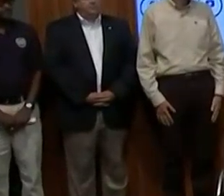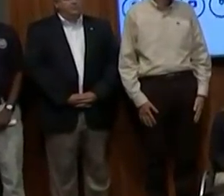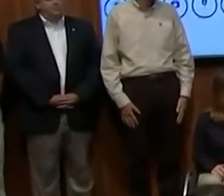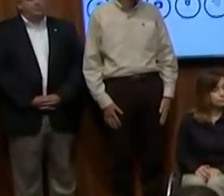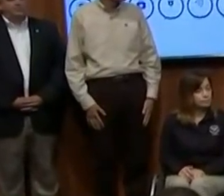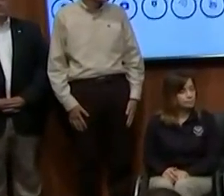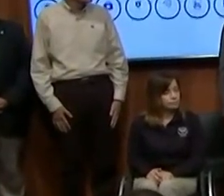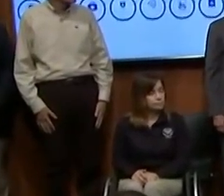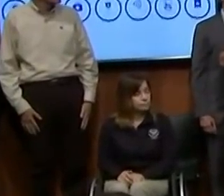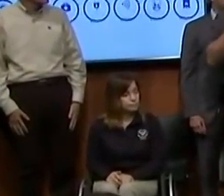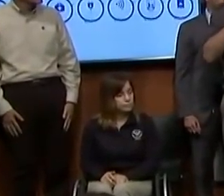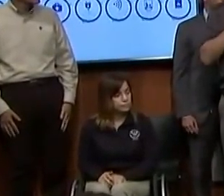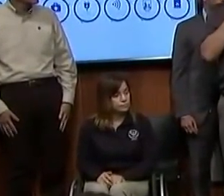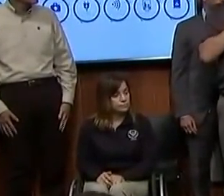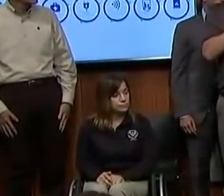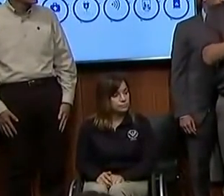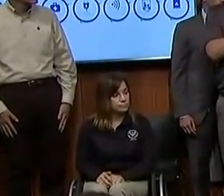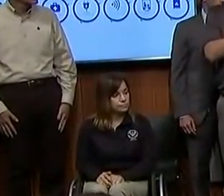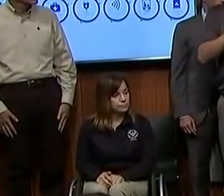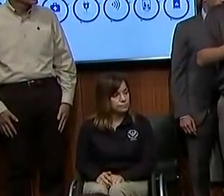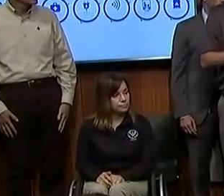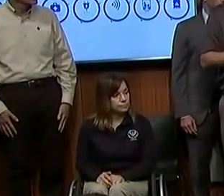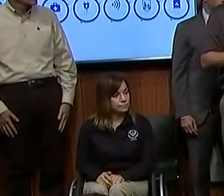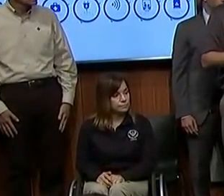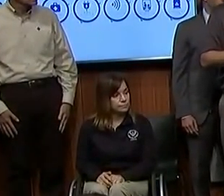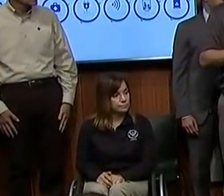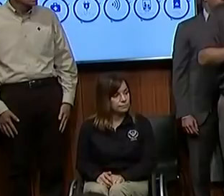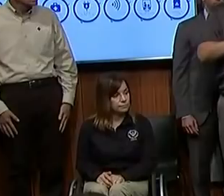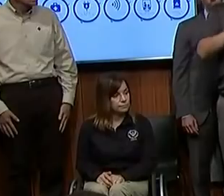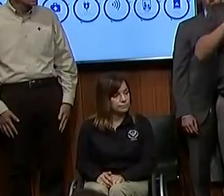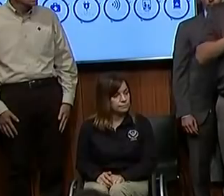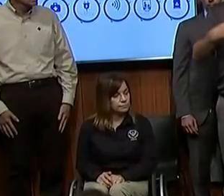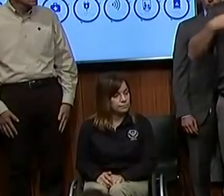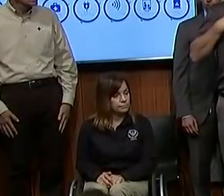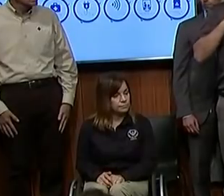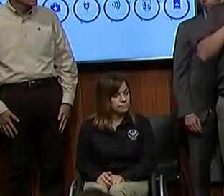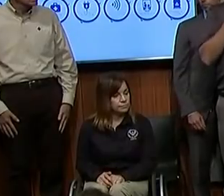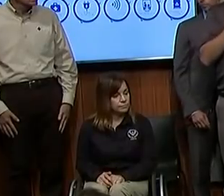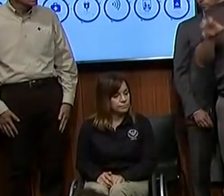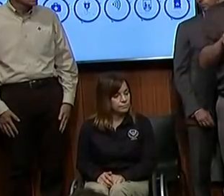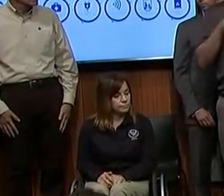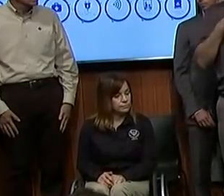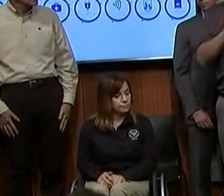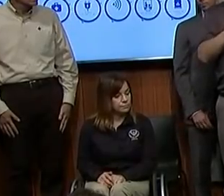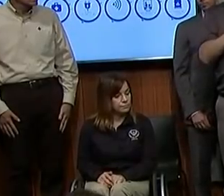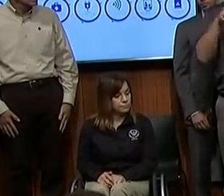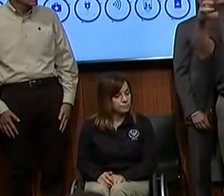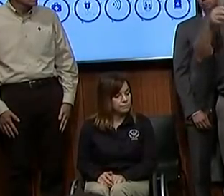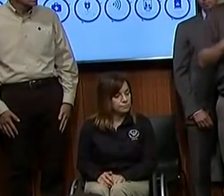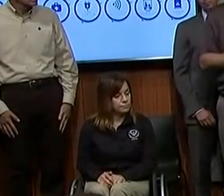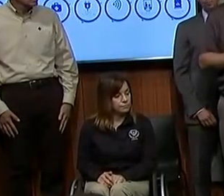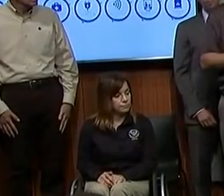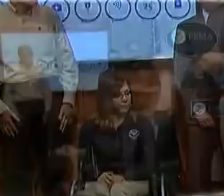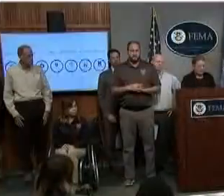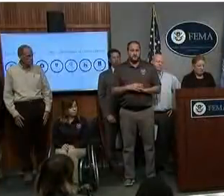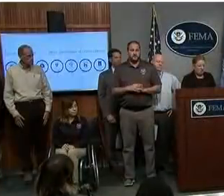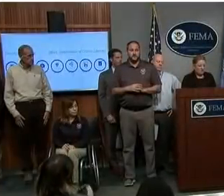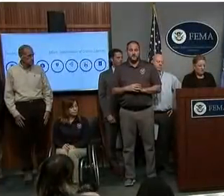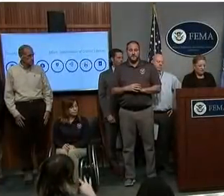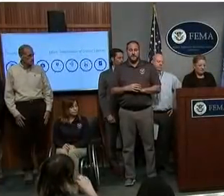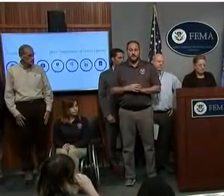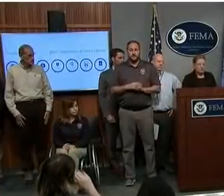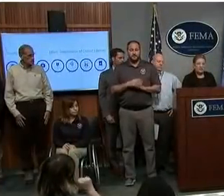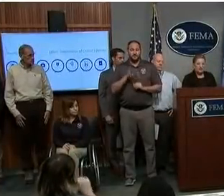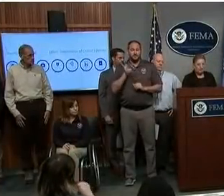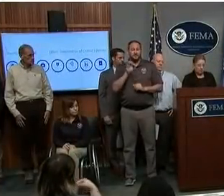the American Red Cross, the National Voluntary Organizations Active in Disasters, FEMA's